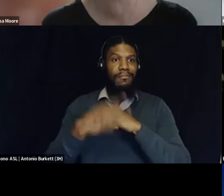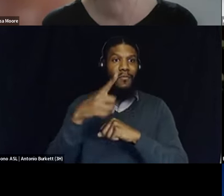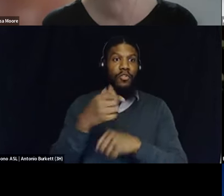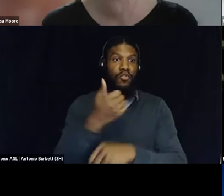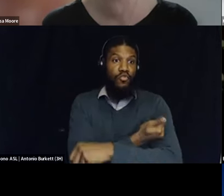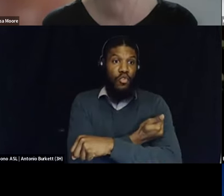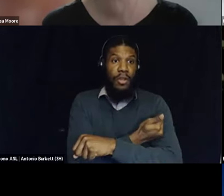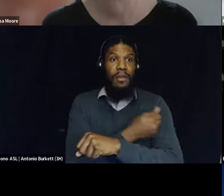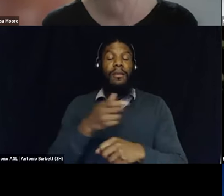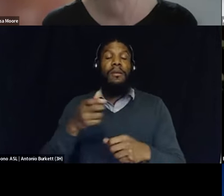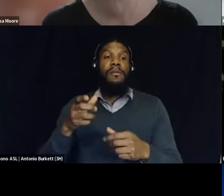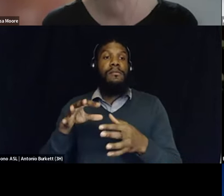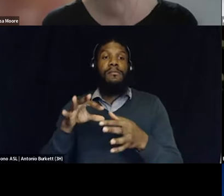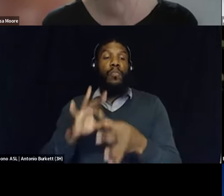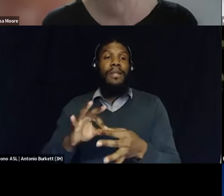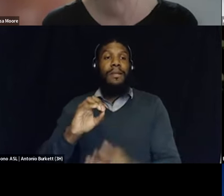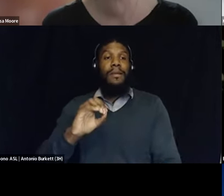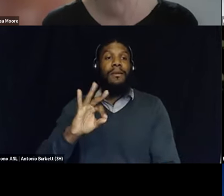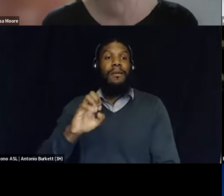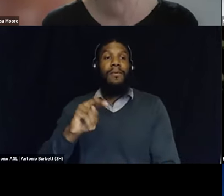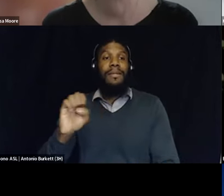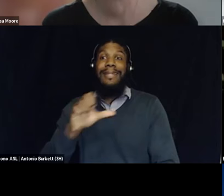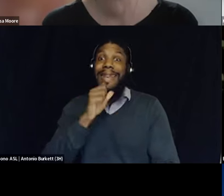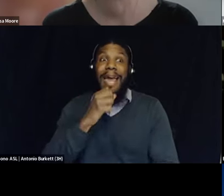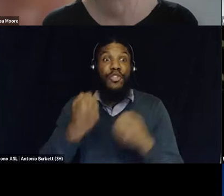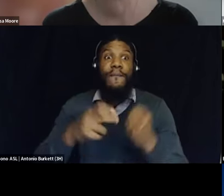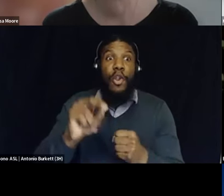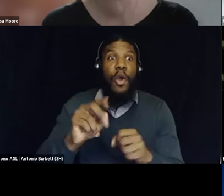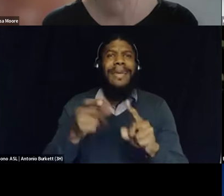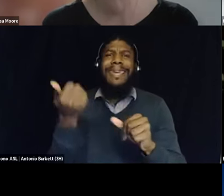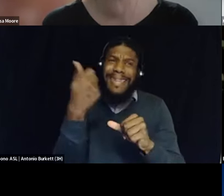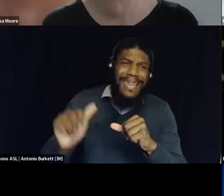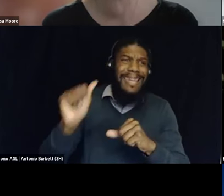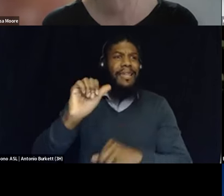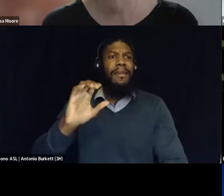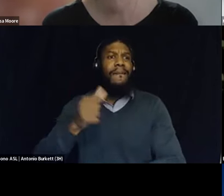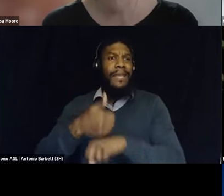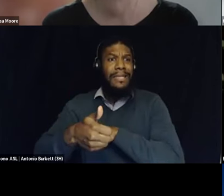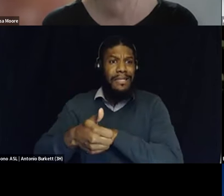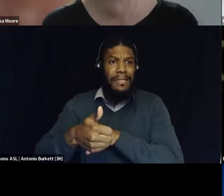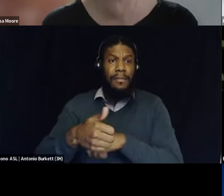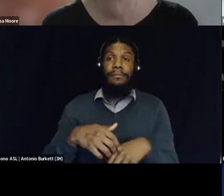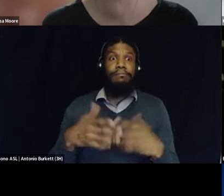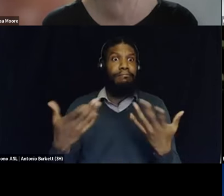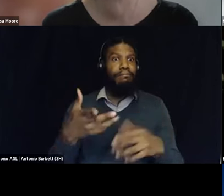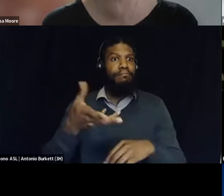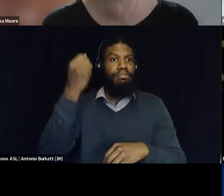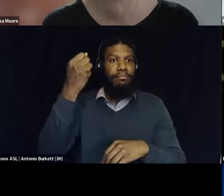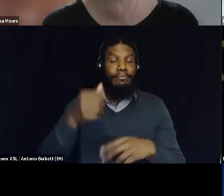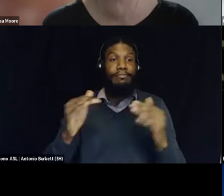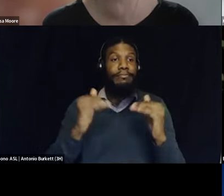but any drug-related offense the housing restrictions that we see are being fought today